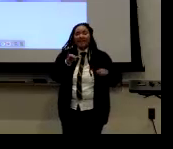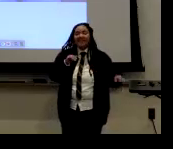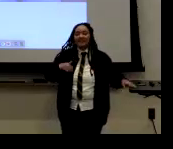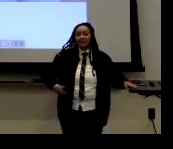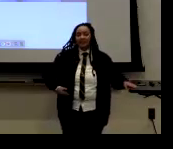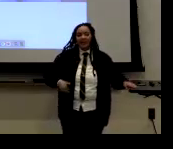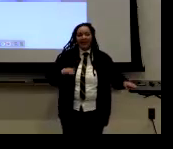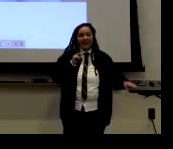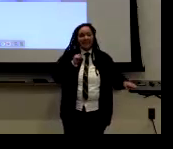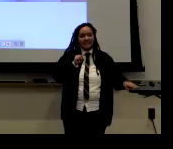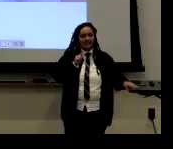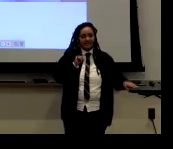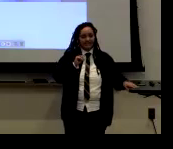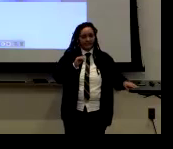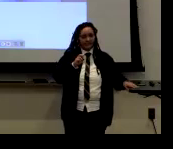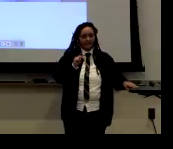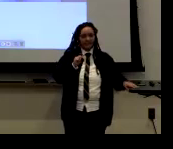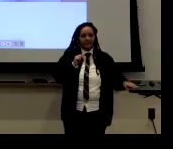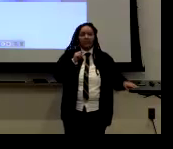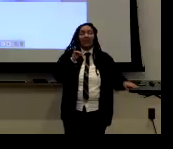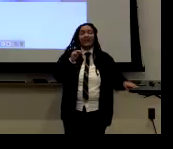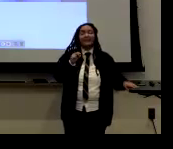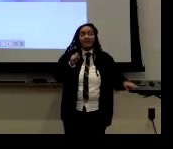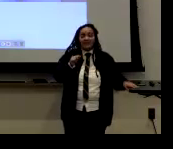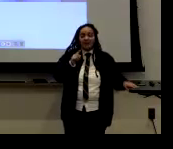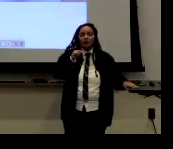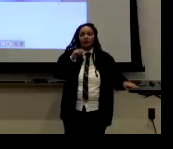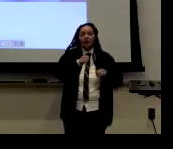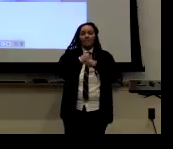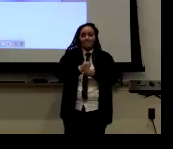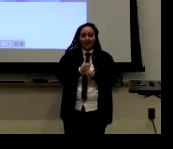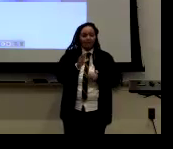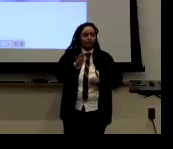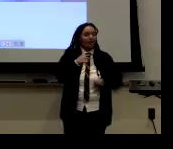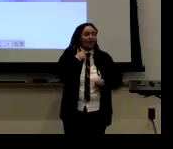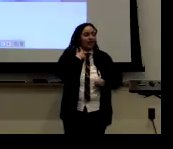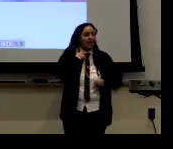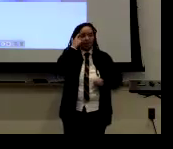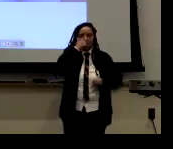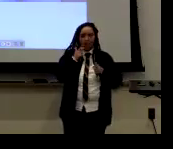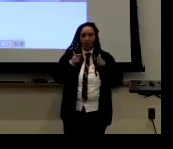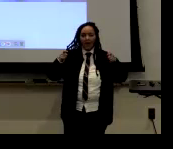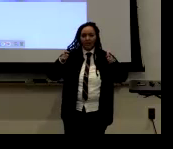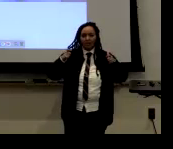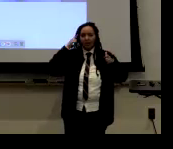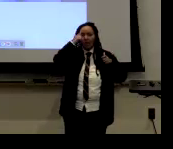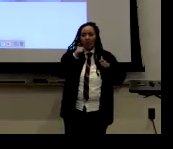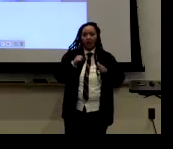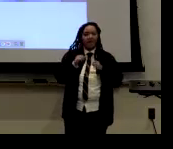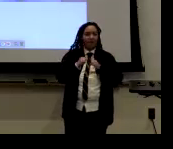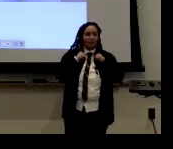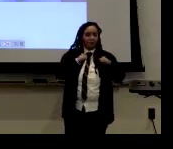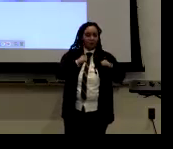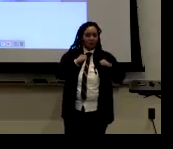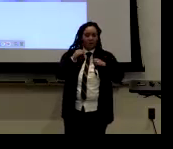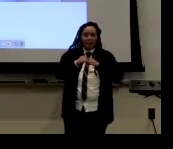And you lean. You're tilting forward. So it's like an instinct. So it's an instinctual to